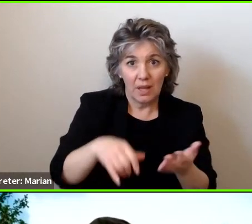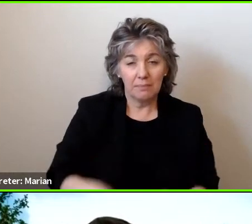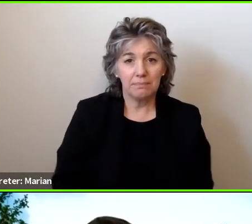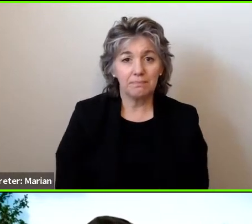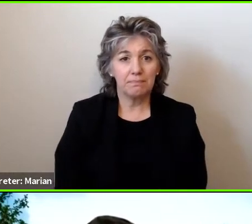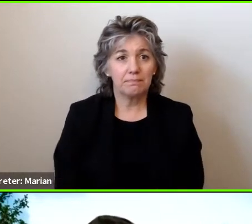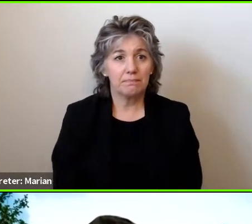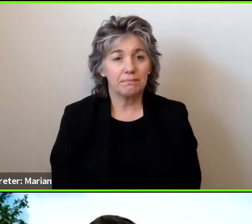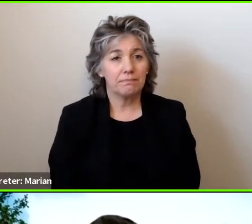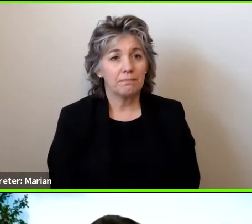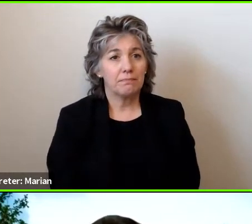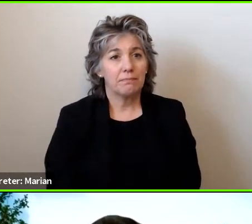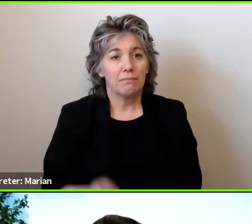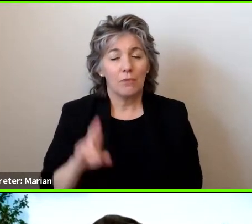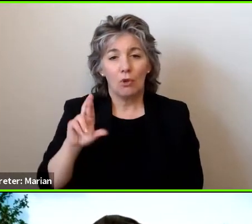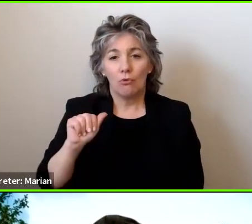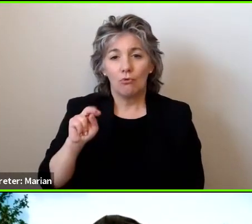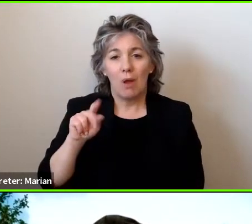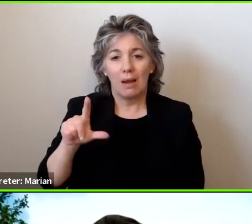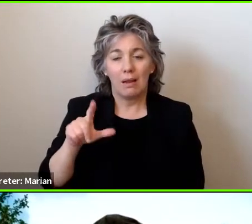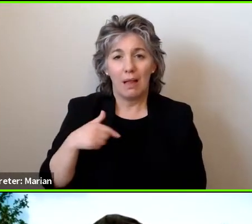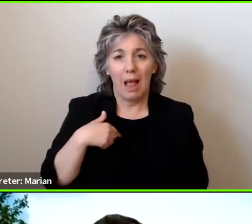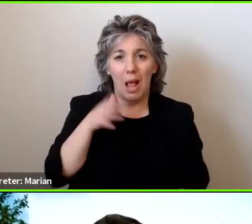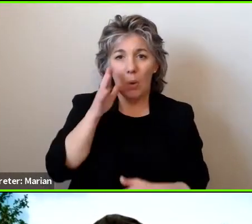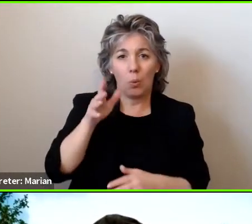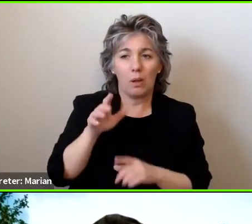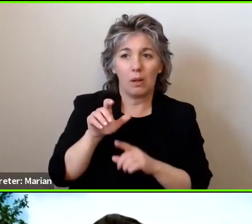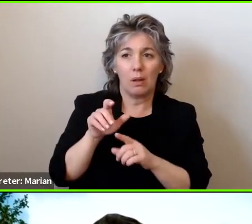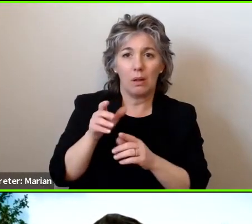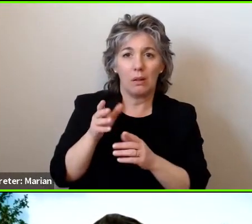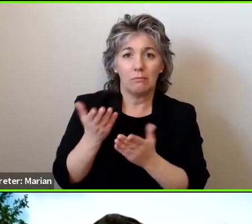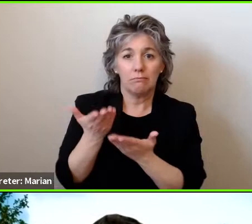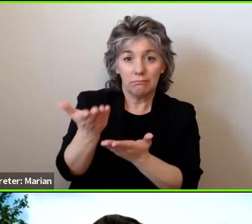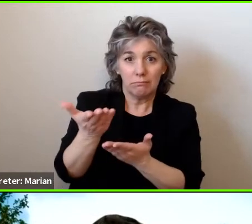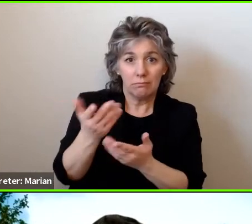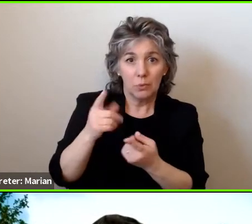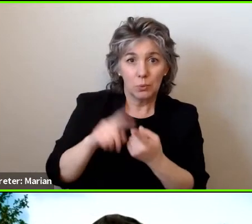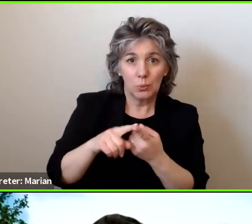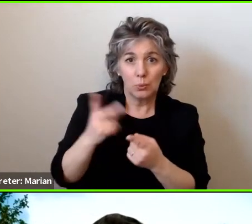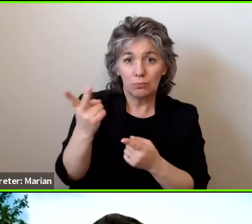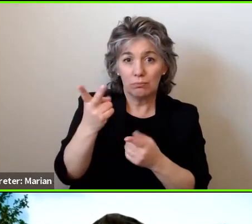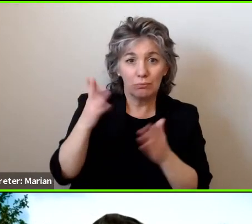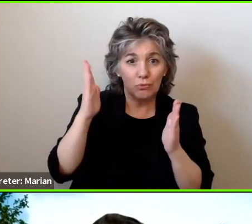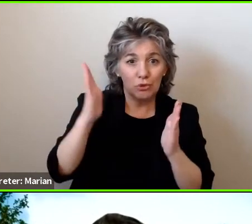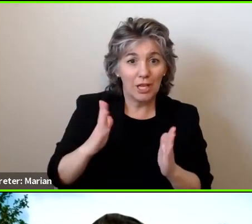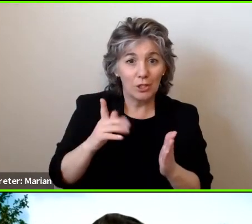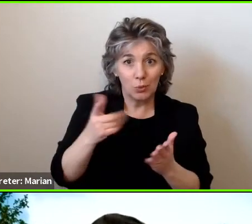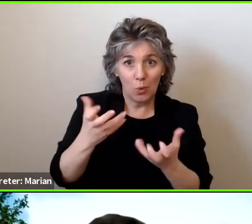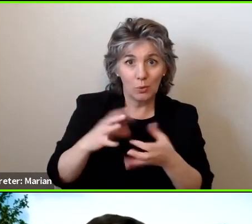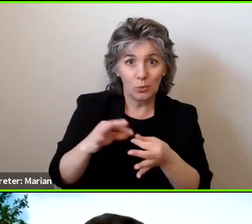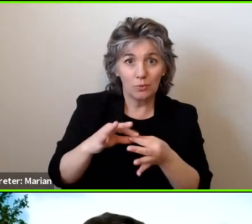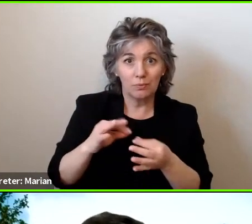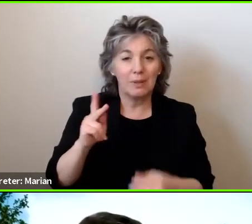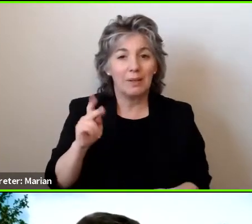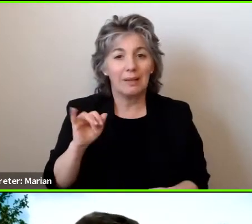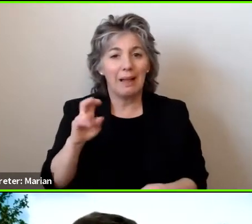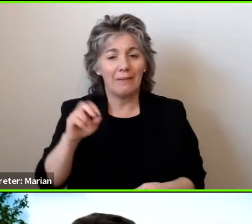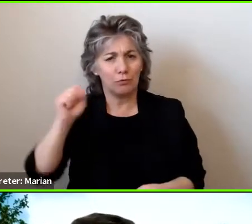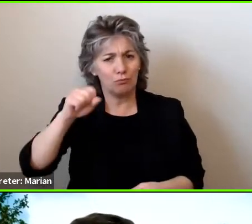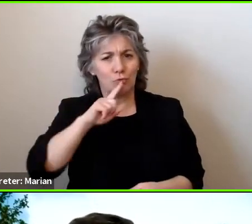Great. I think I'd like to pose this one to some of our presenters today. Would any of you like to weigh in on this? Yeah, I'll comment on it.